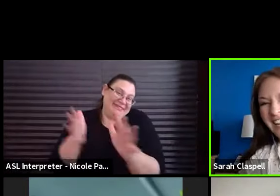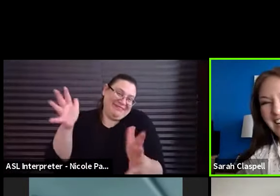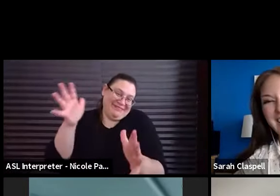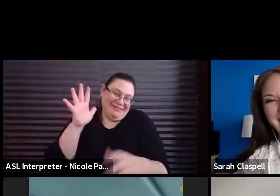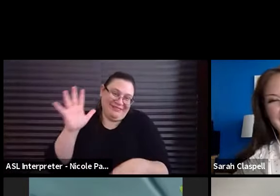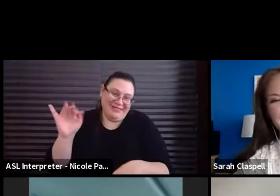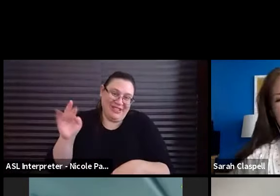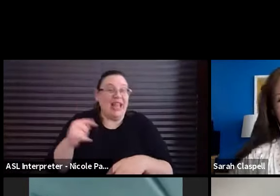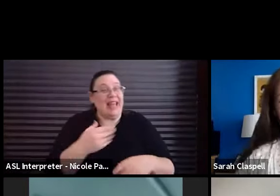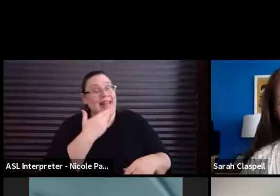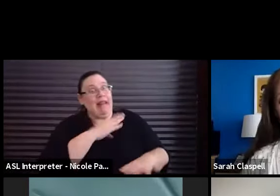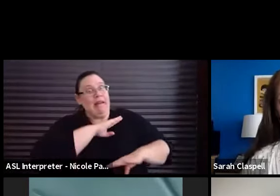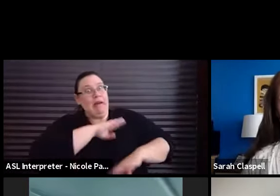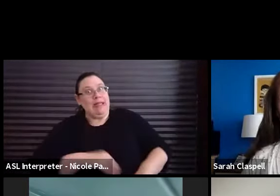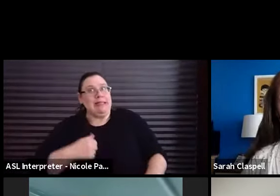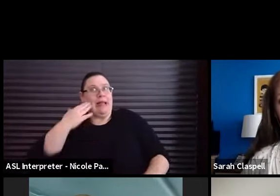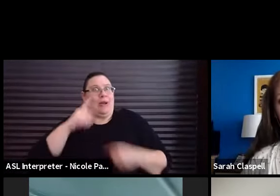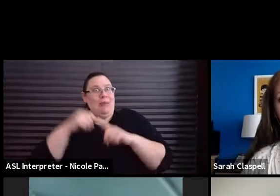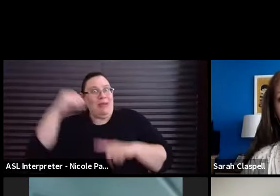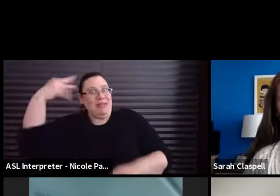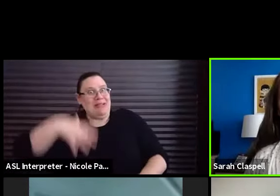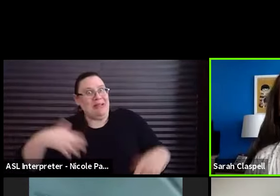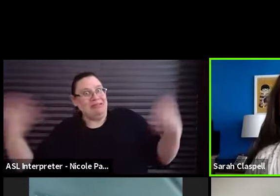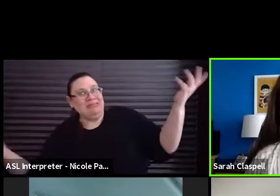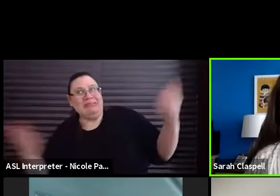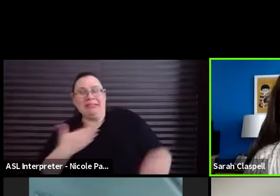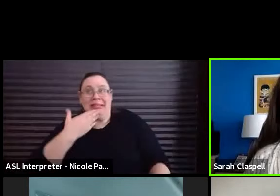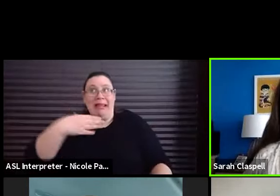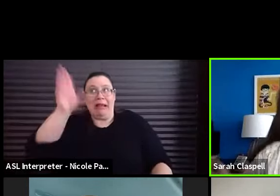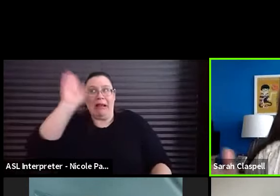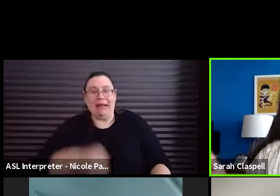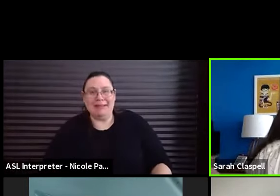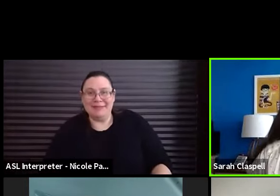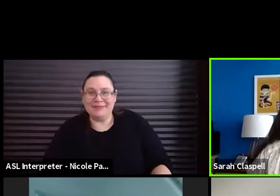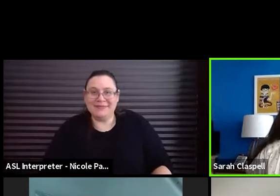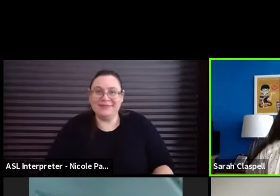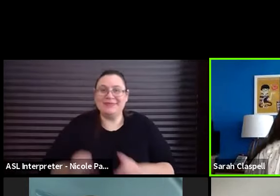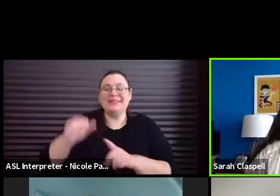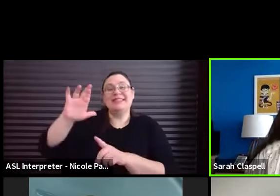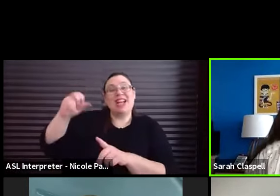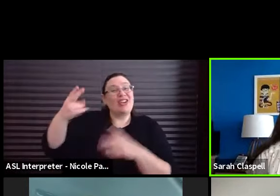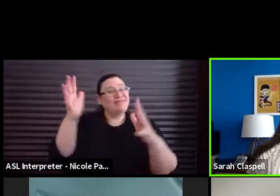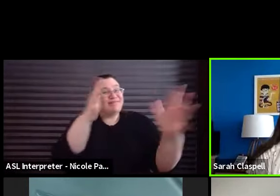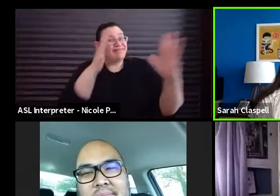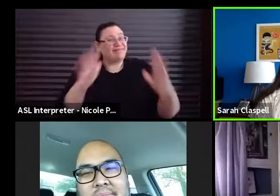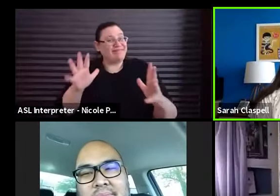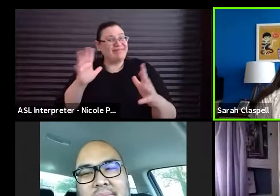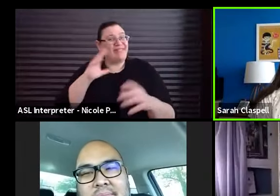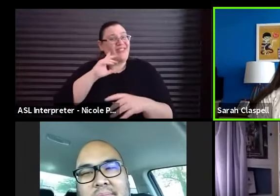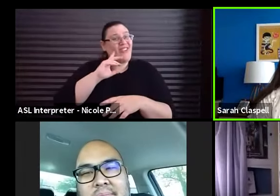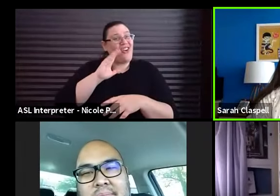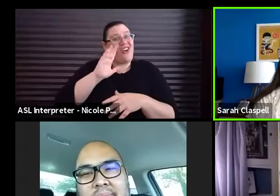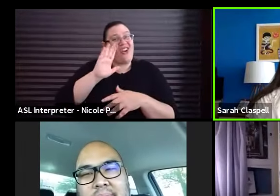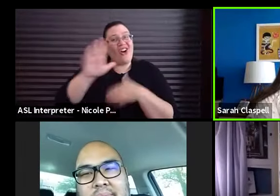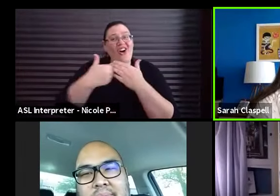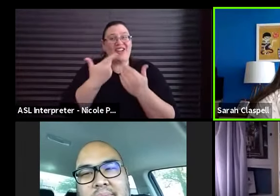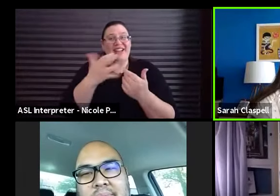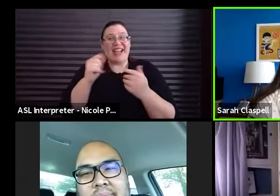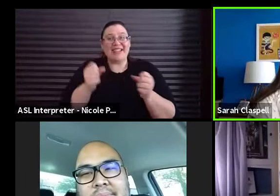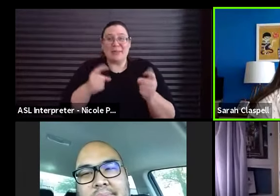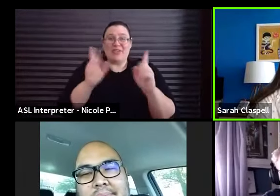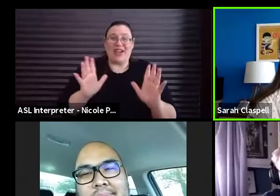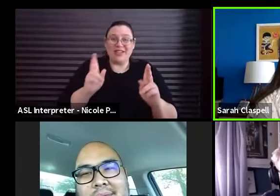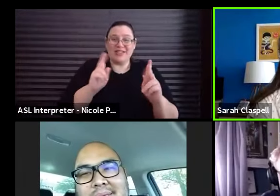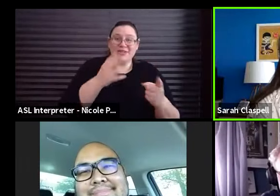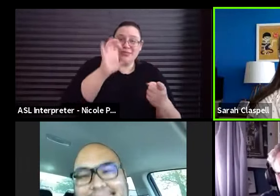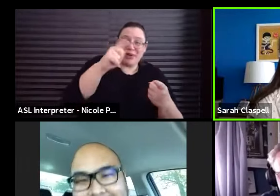thank goodness. I know about the sun. Oh, thank God. Um, and, uh, let's give it up for our, um, our, uh, guest improvisers, Brent,